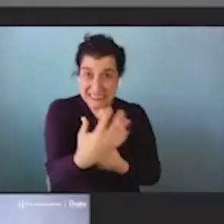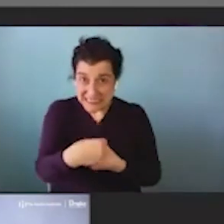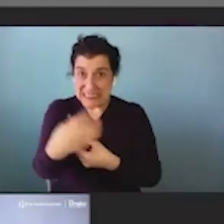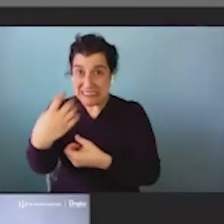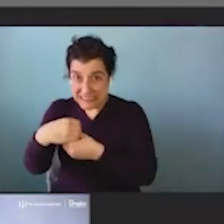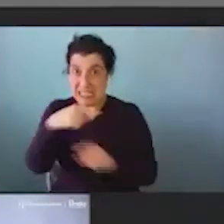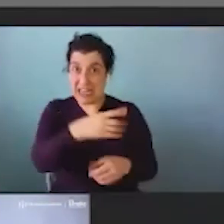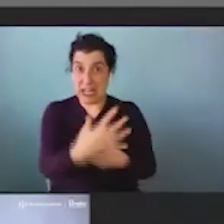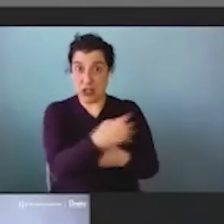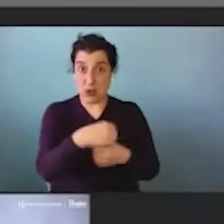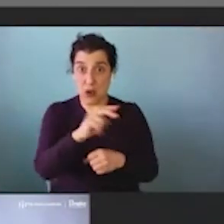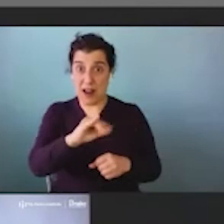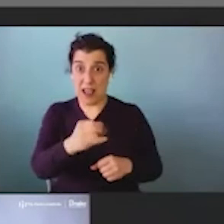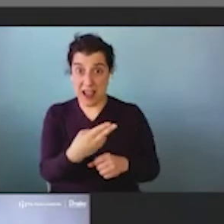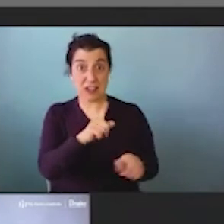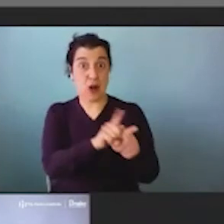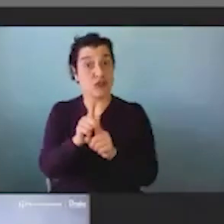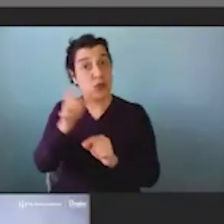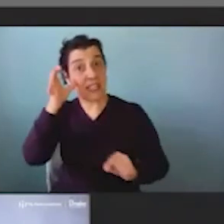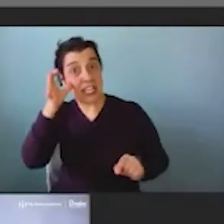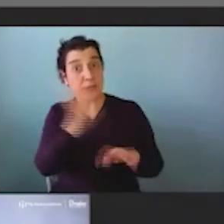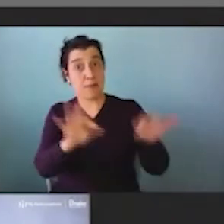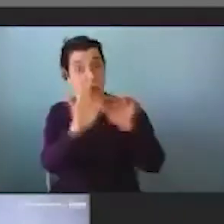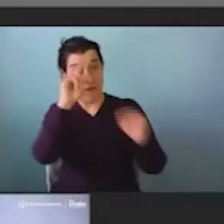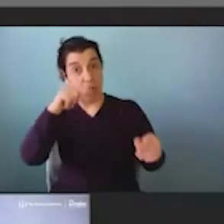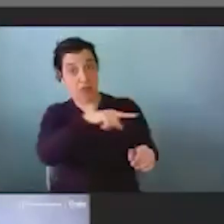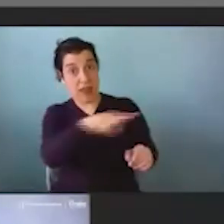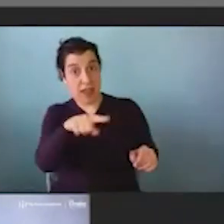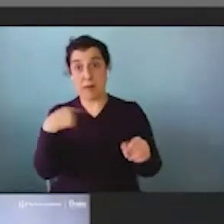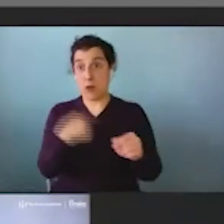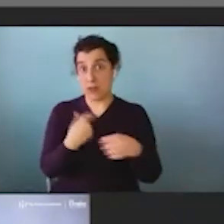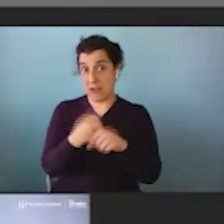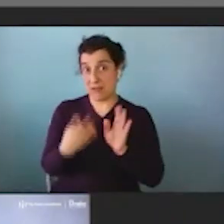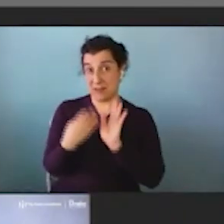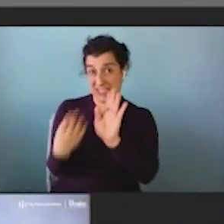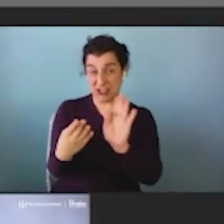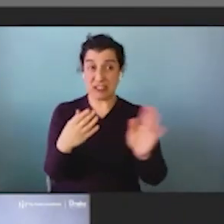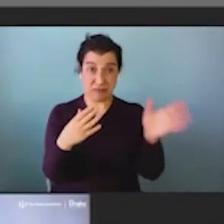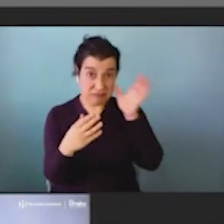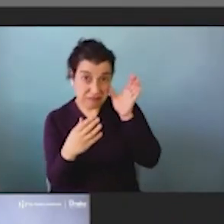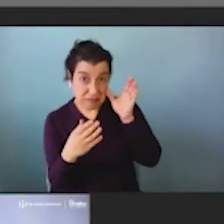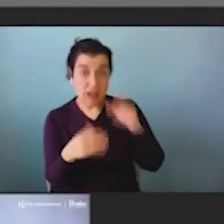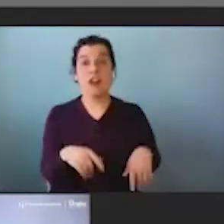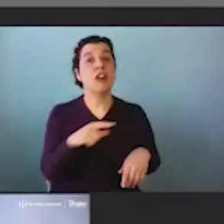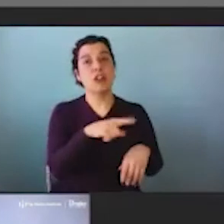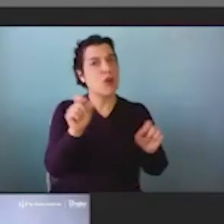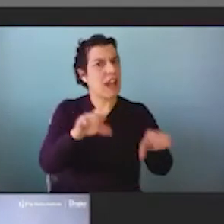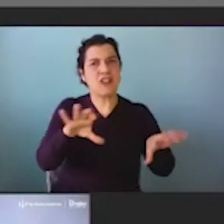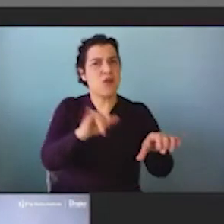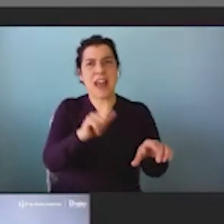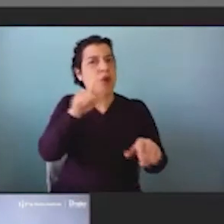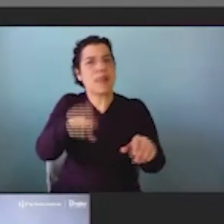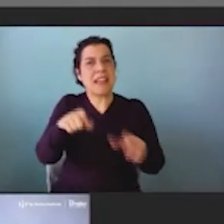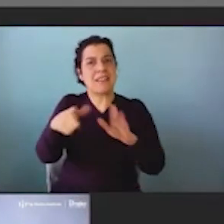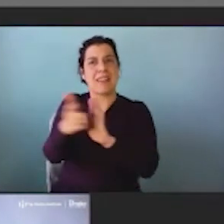and hear what's important to them as we're making our recommendations. So that's something they can do without legislation. They can't create